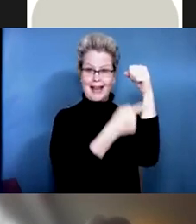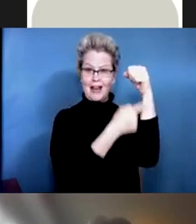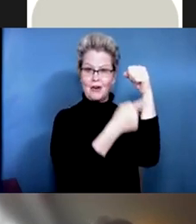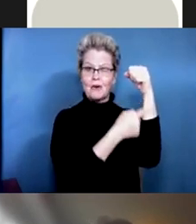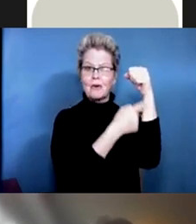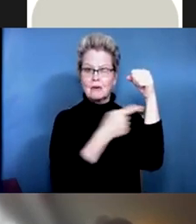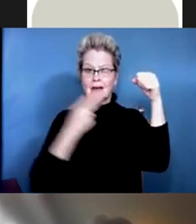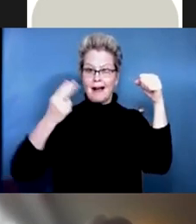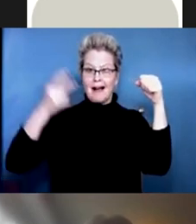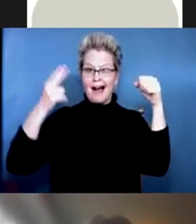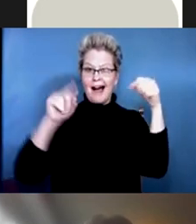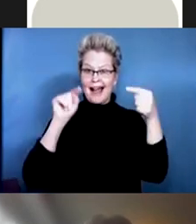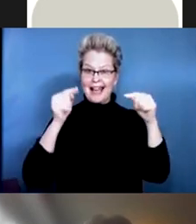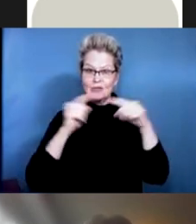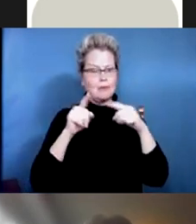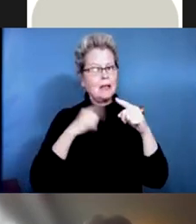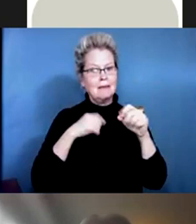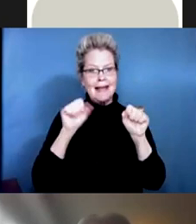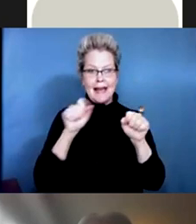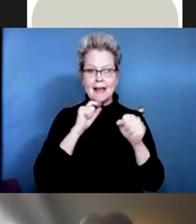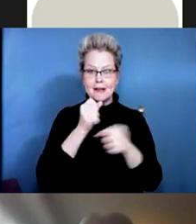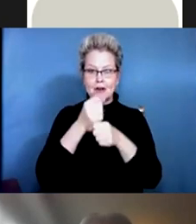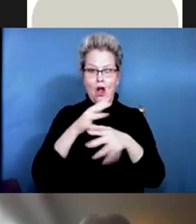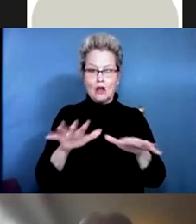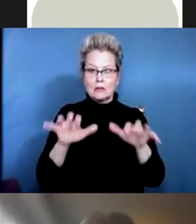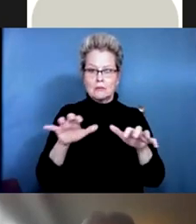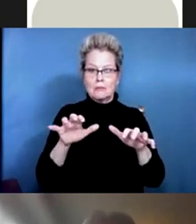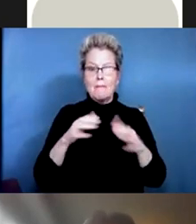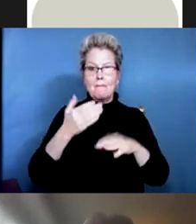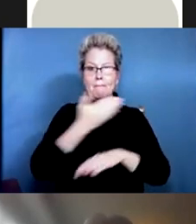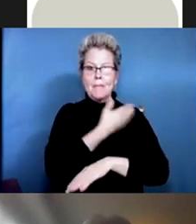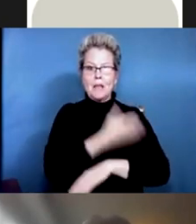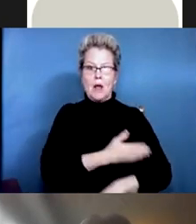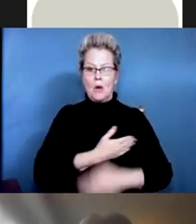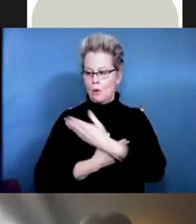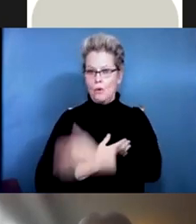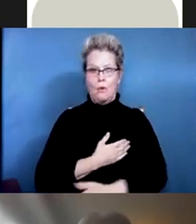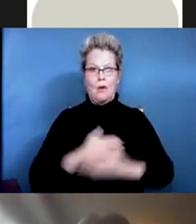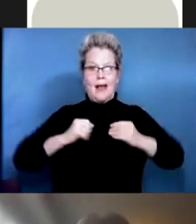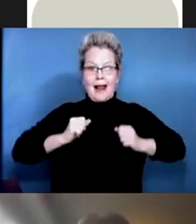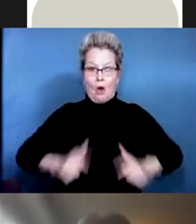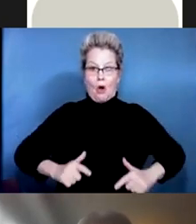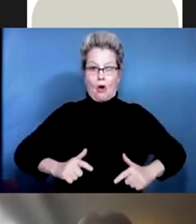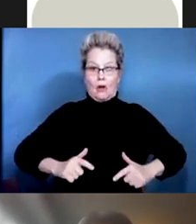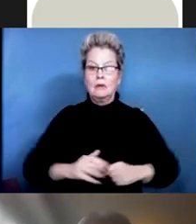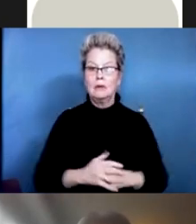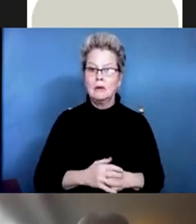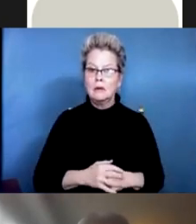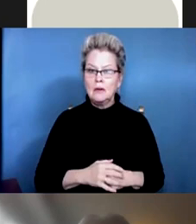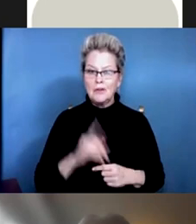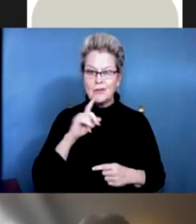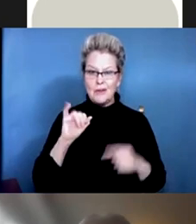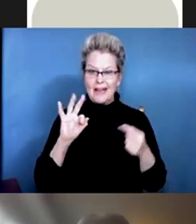could have no function below the in your arms and no sensation. As your injury starts happening a little lower,